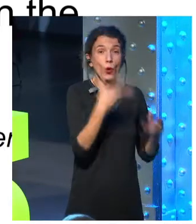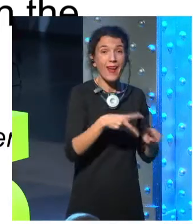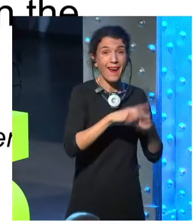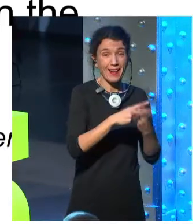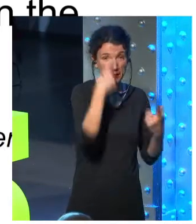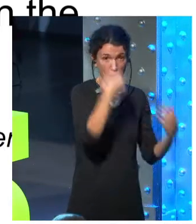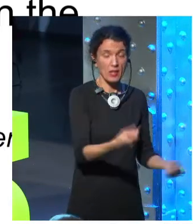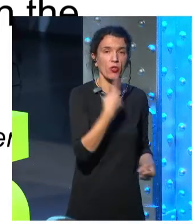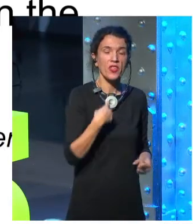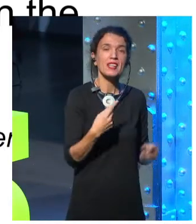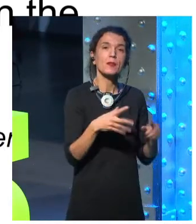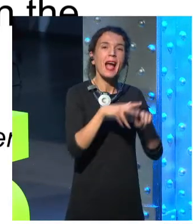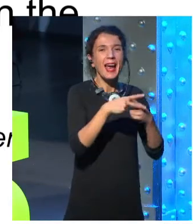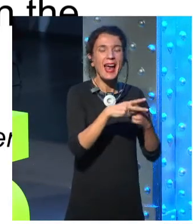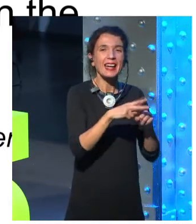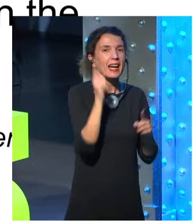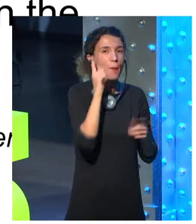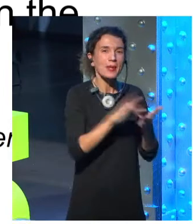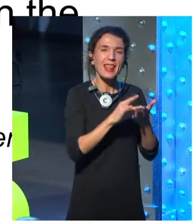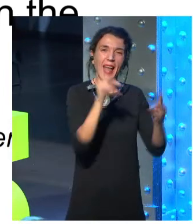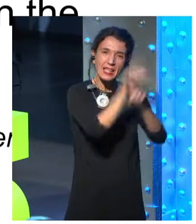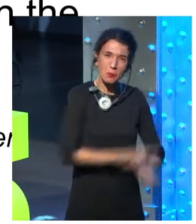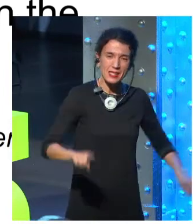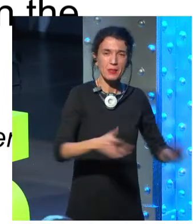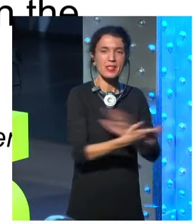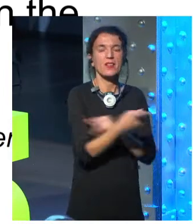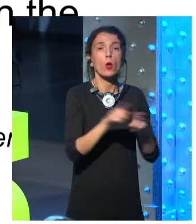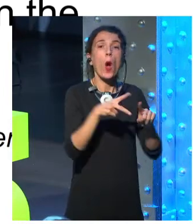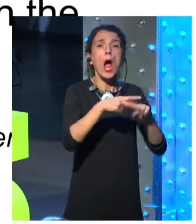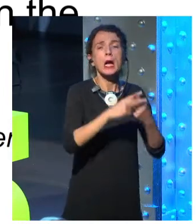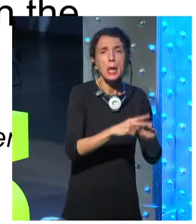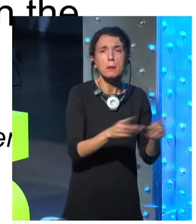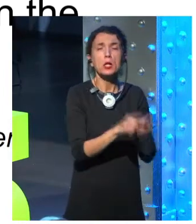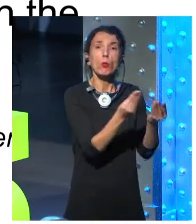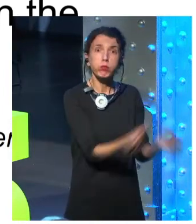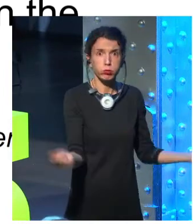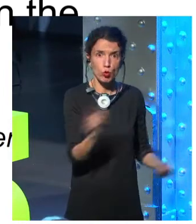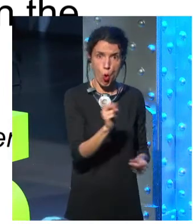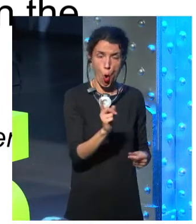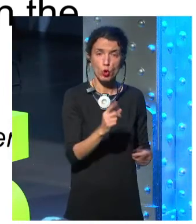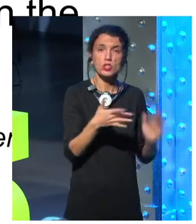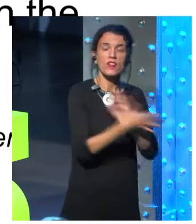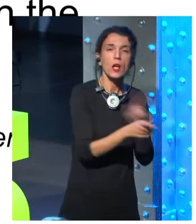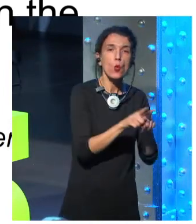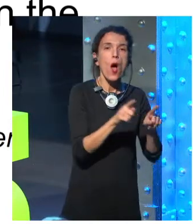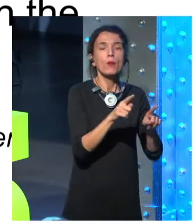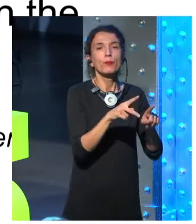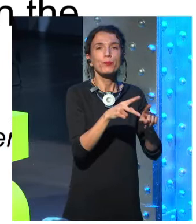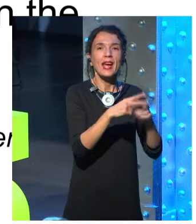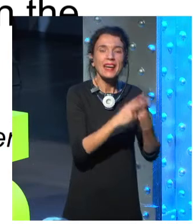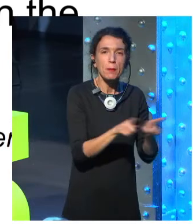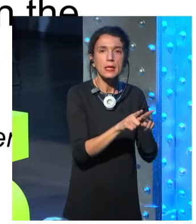on the task and not the tool. A book is a great example of this. A book, when well written enough, you dissolve into.